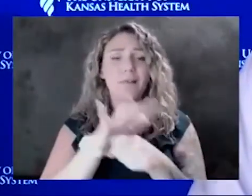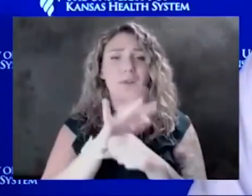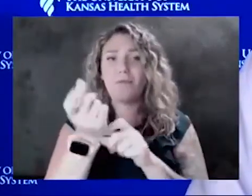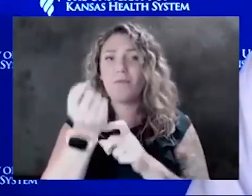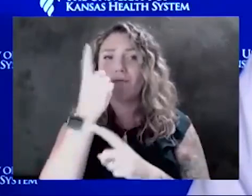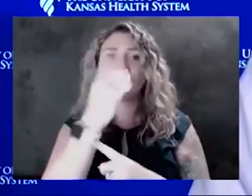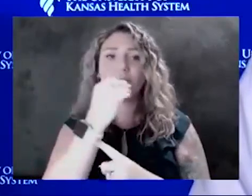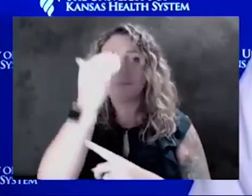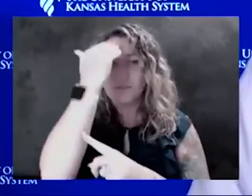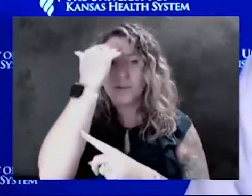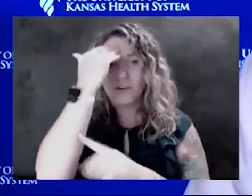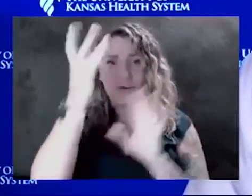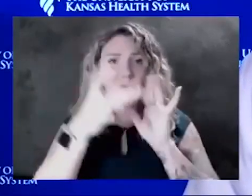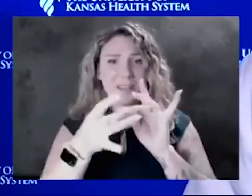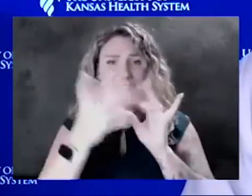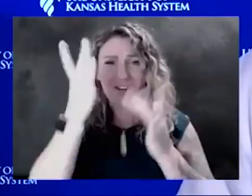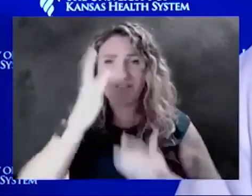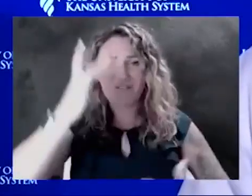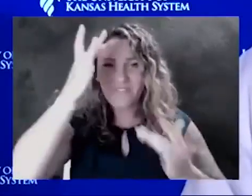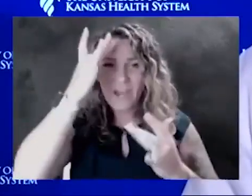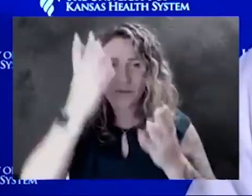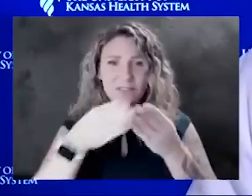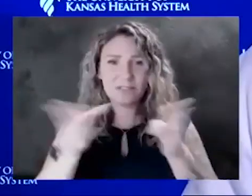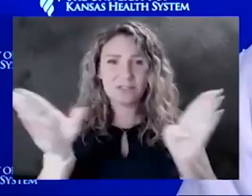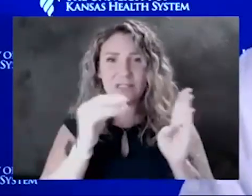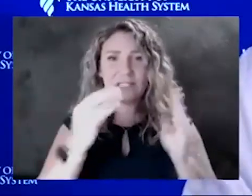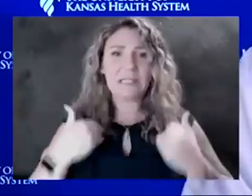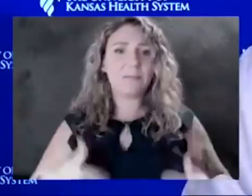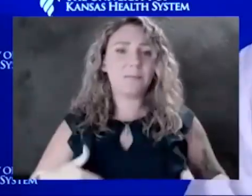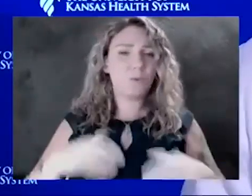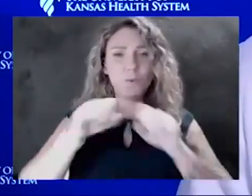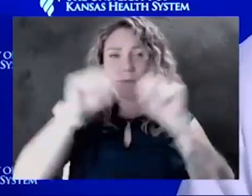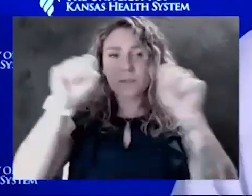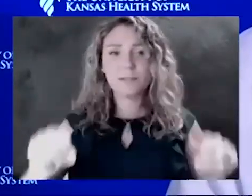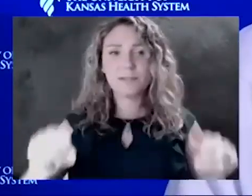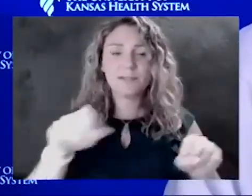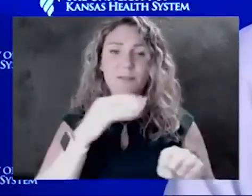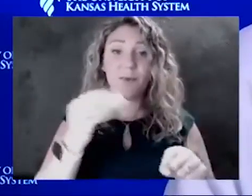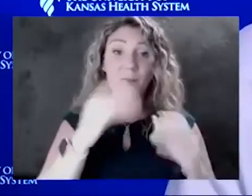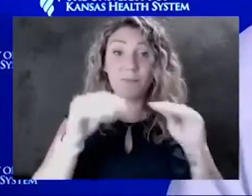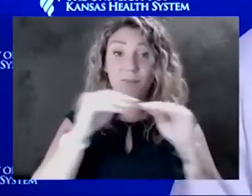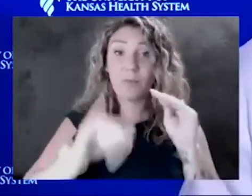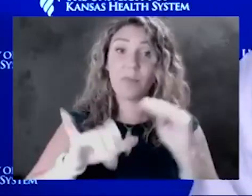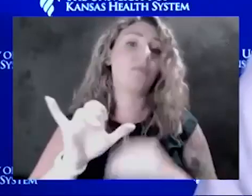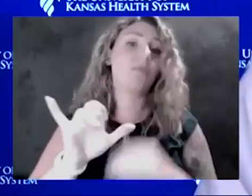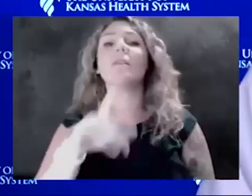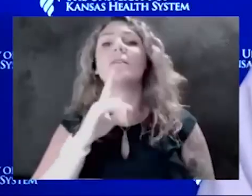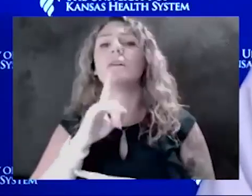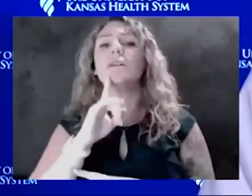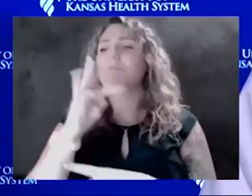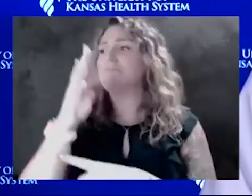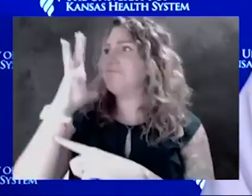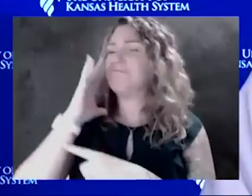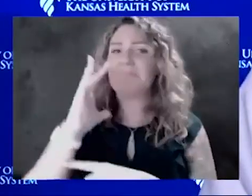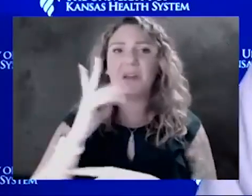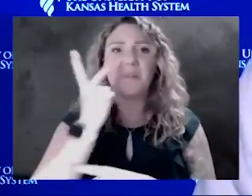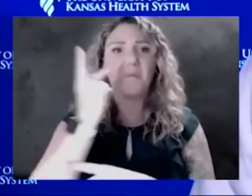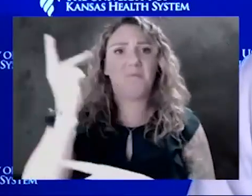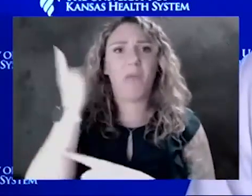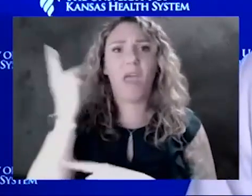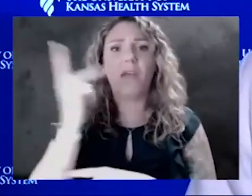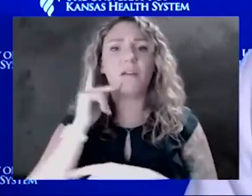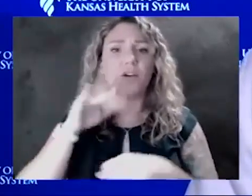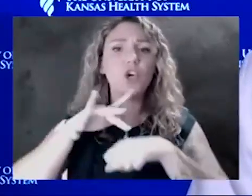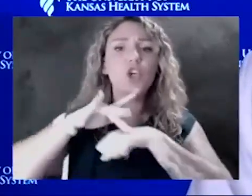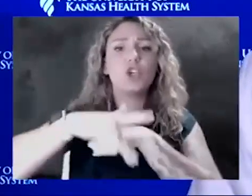viruses in general and the immune system. But even more than that, I mean, I think if you look back to the early parts of the pandemic, when we had that initial variant that